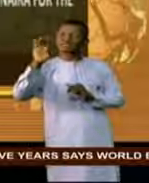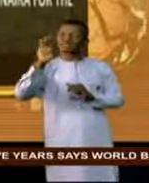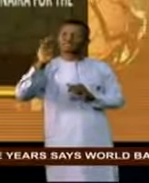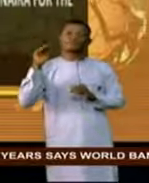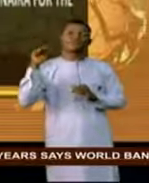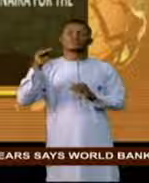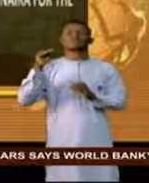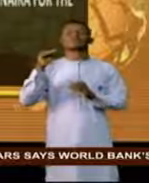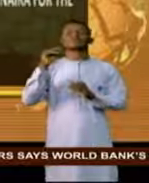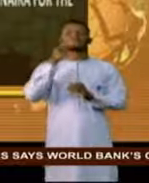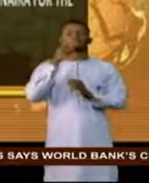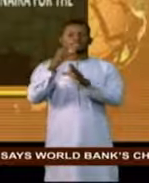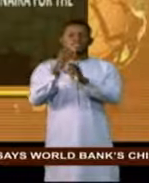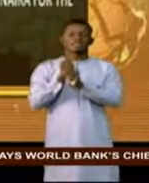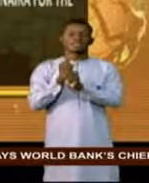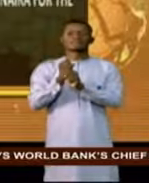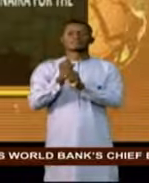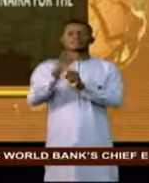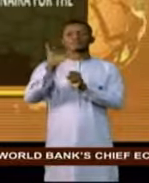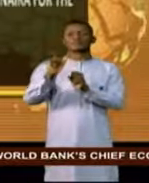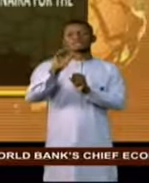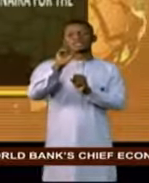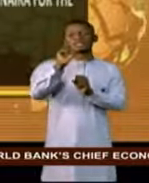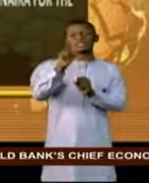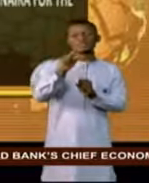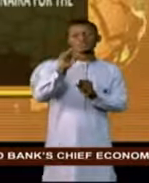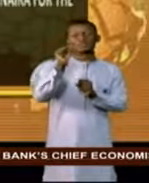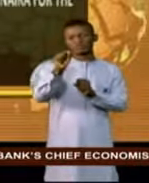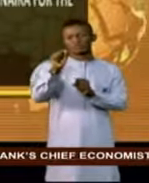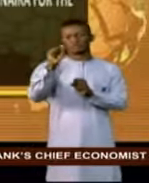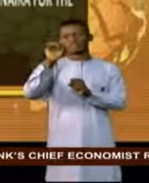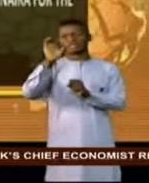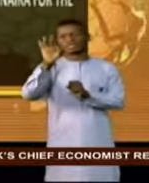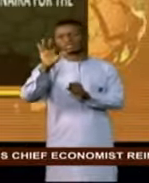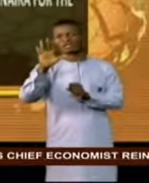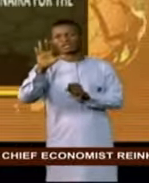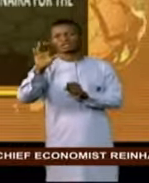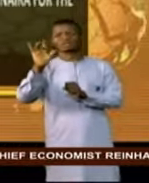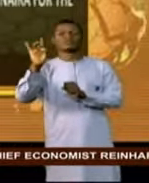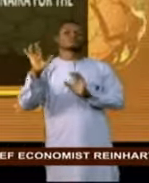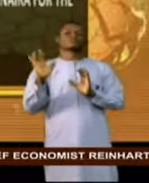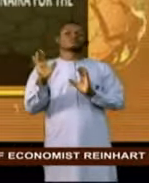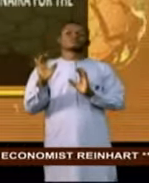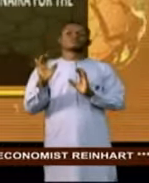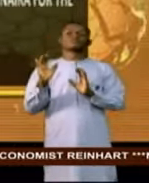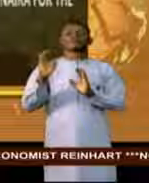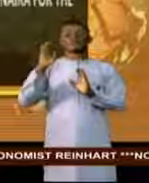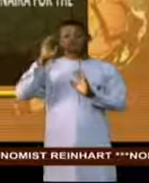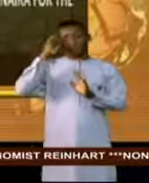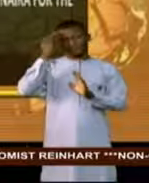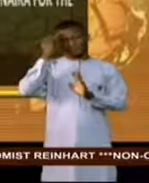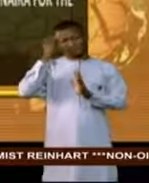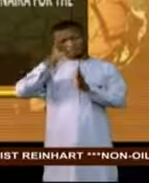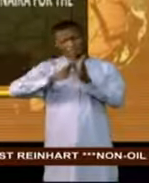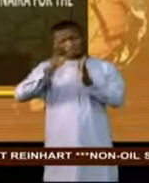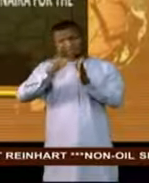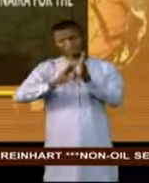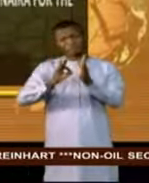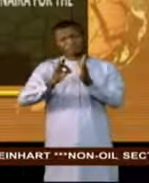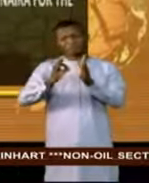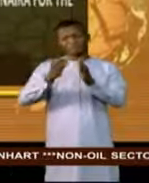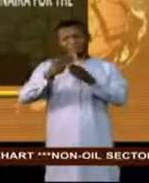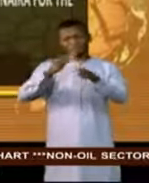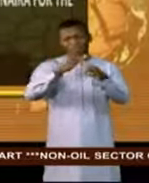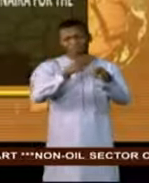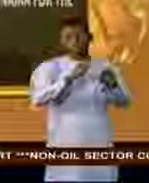for the previous month by 11.958 billion naira. The Federation Accounts Allocation Committee